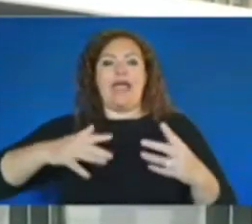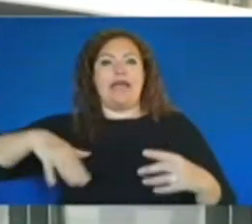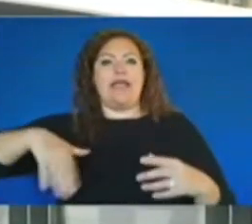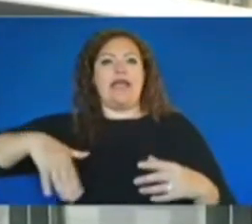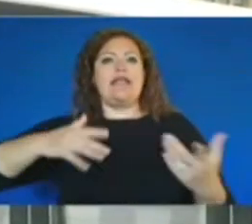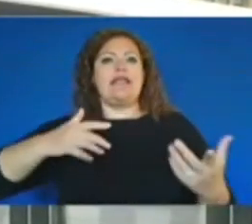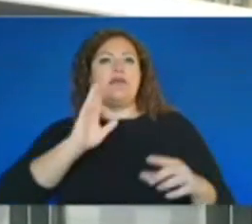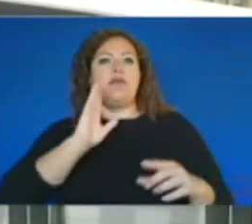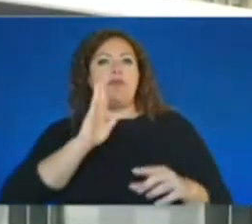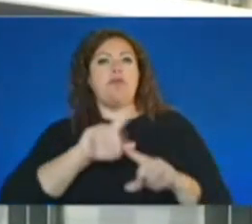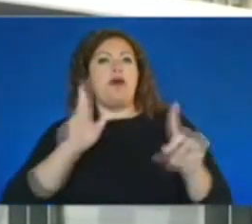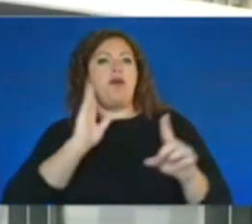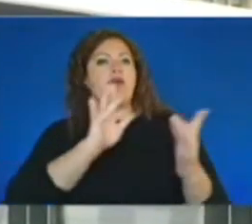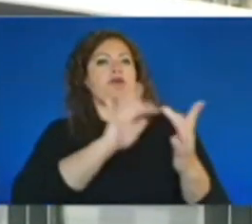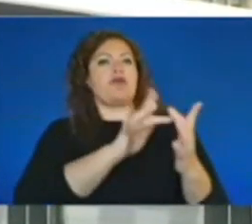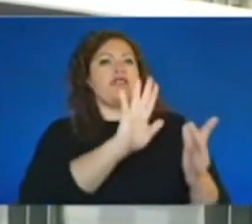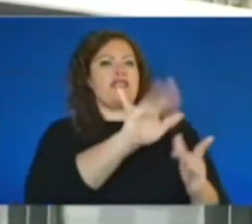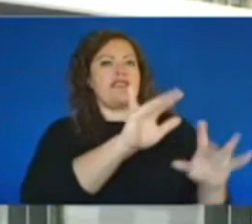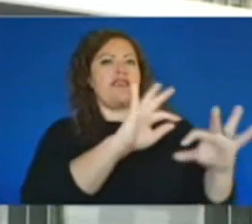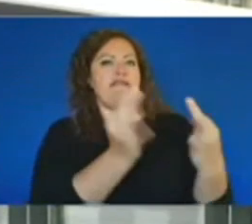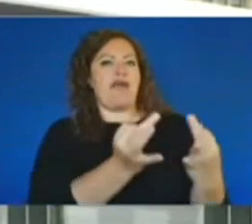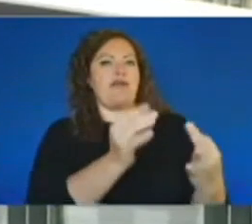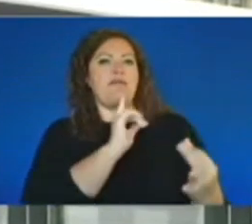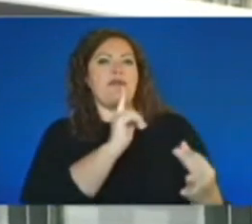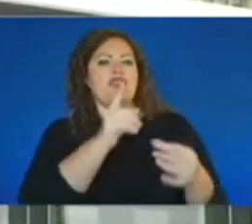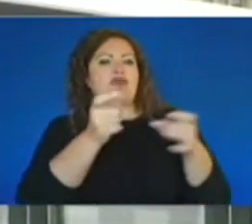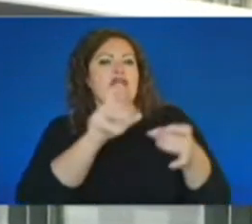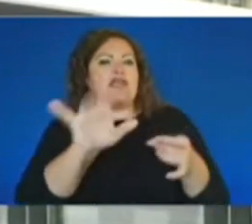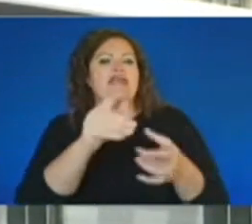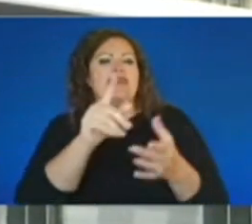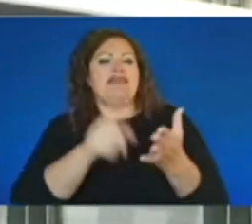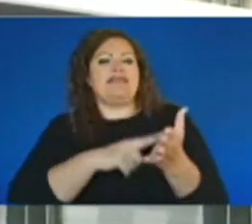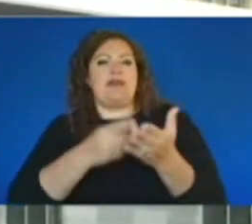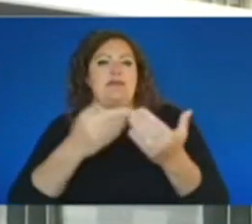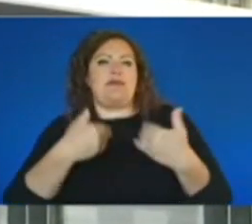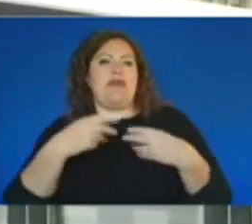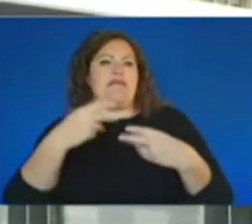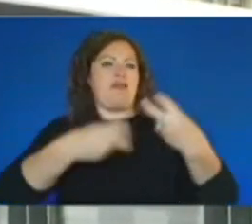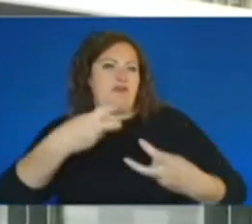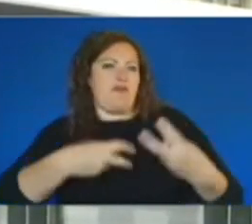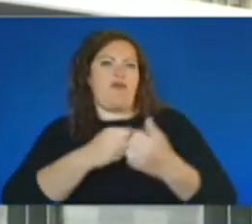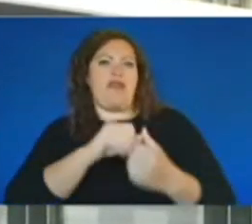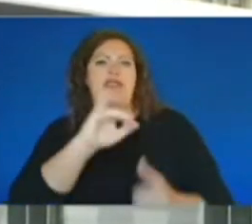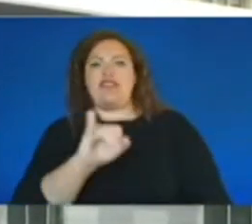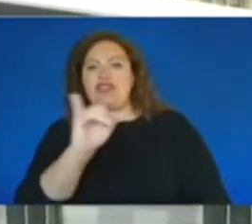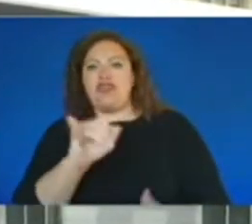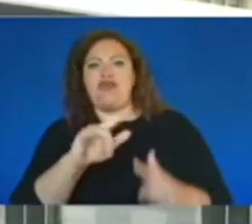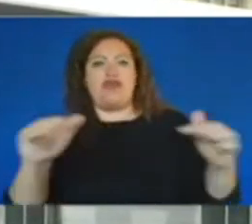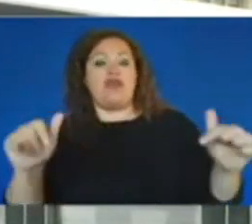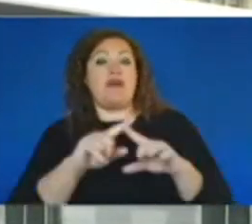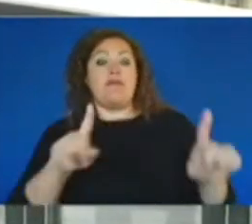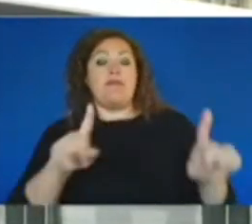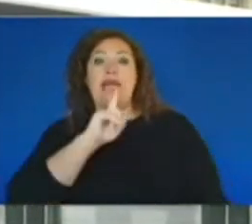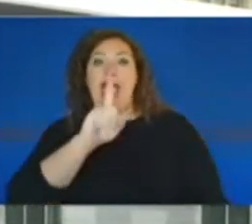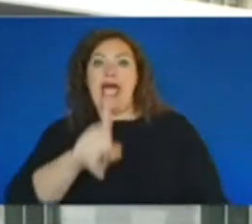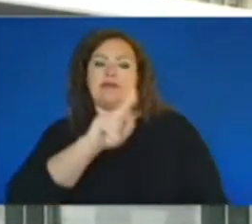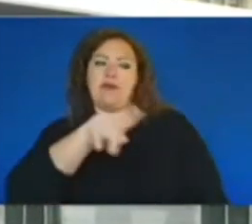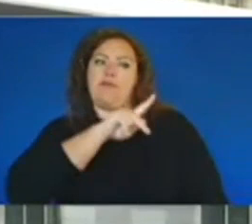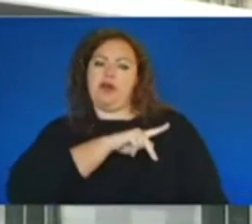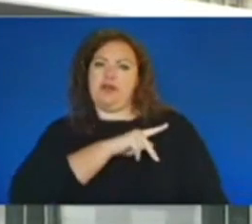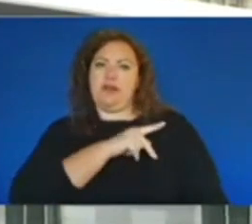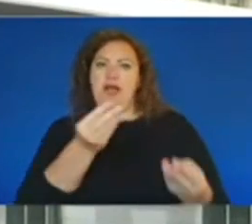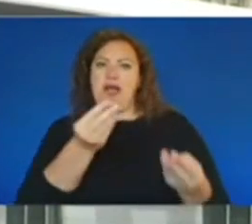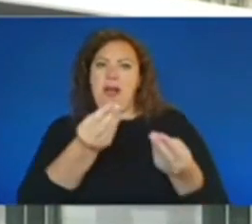make sure we handle that. Sometimes there's issues with insurance companies and handling that. But the actual personal property, we know it's really challenging because people